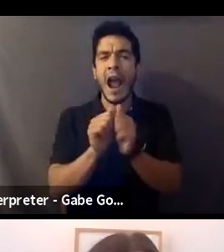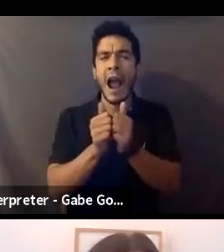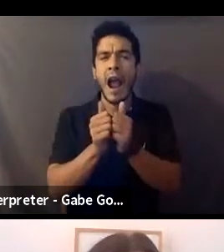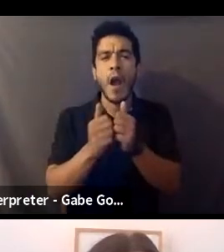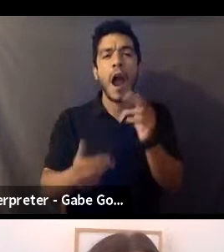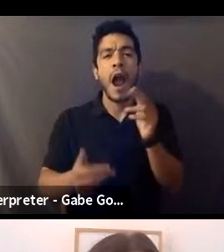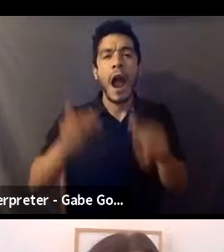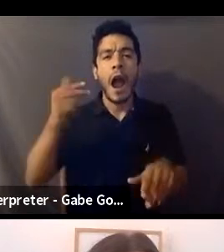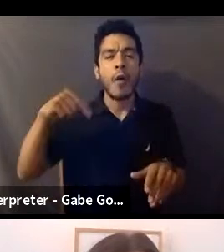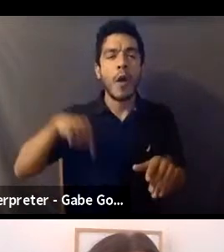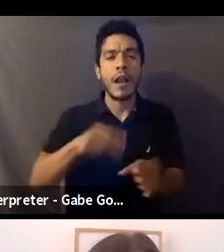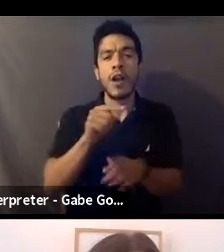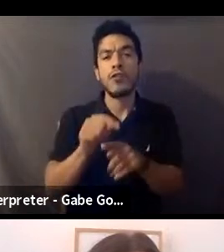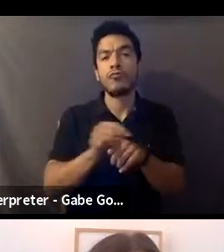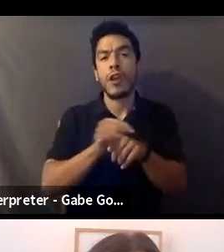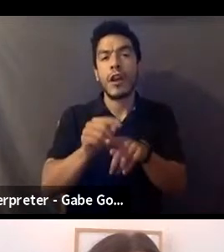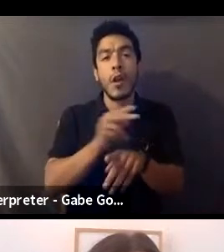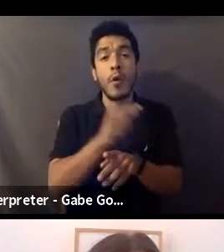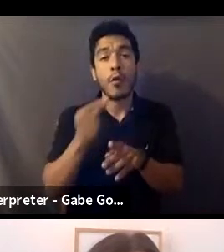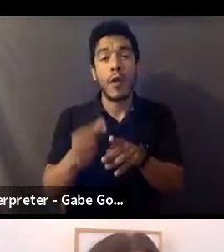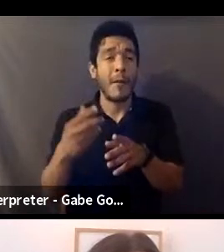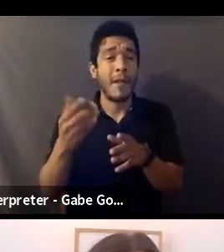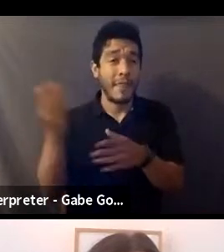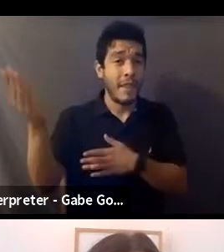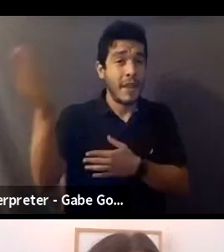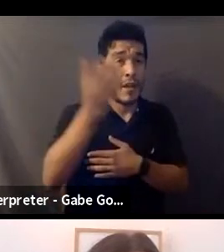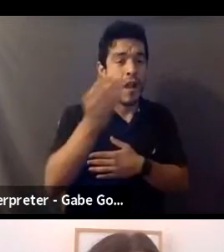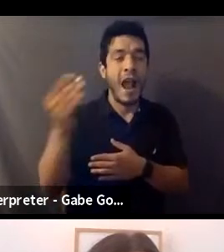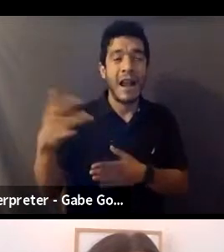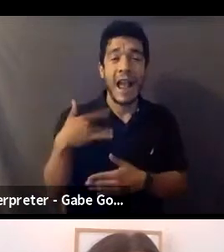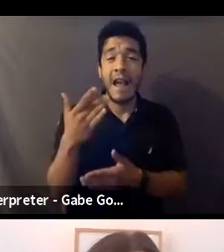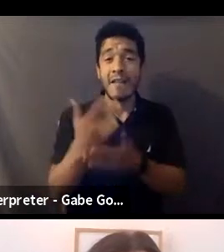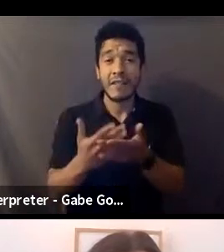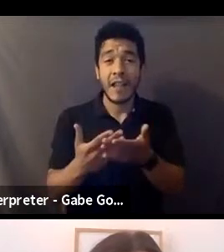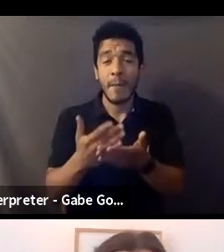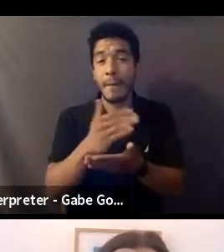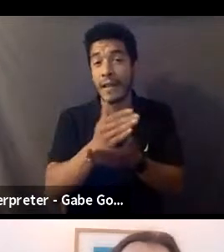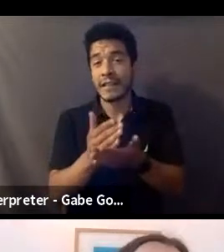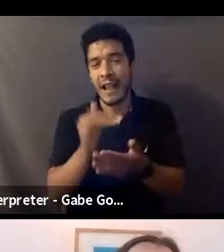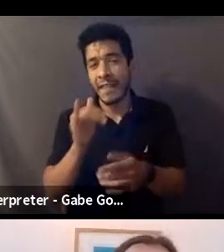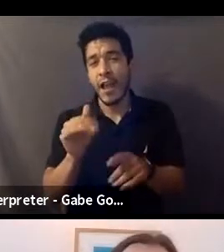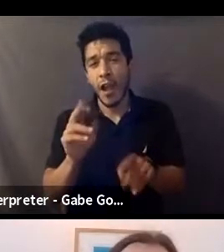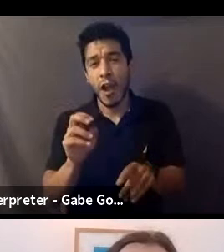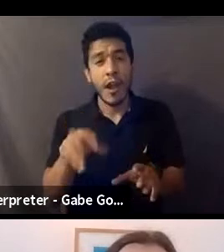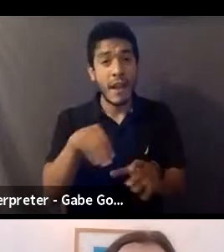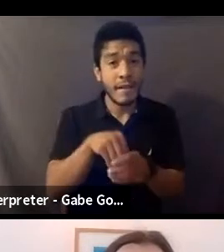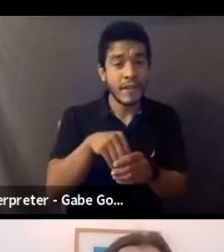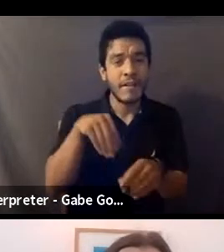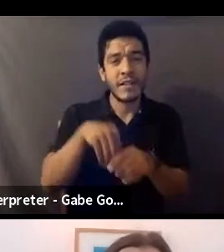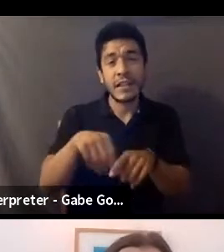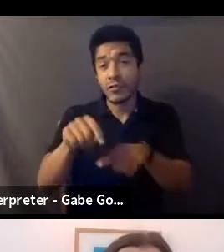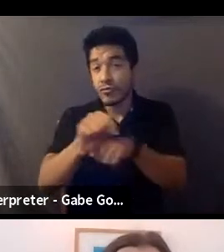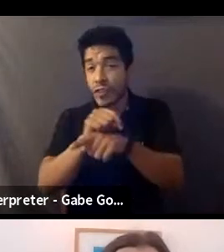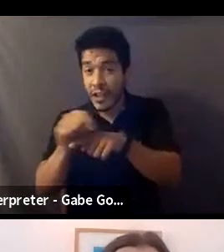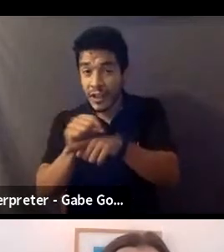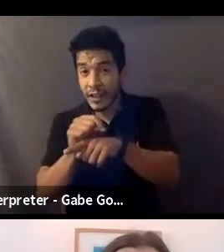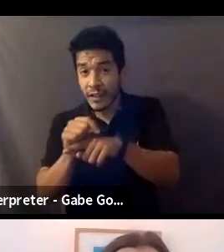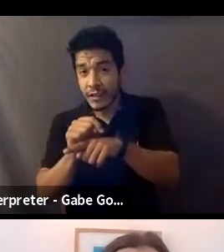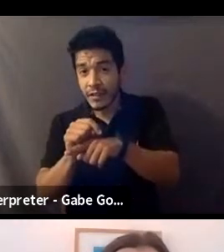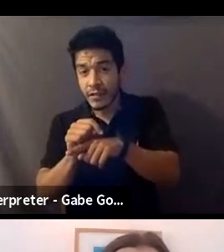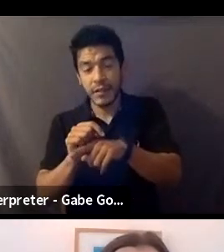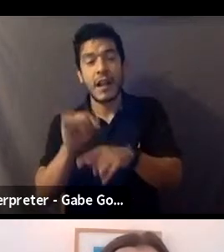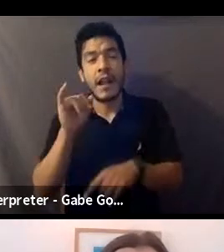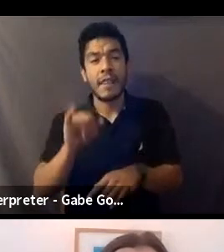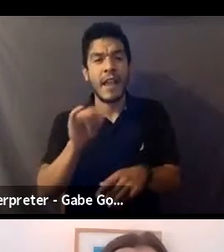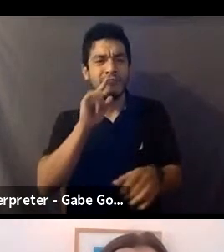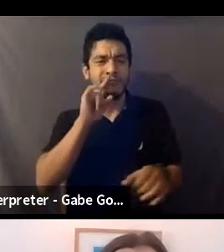-quality training programs out there. And there are particular pieces that are involved in a training that